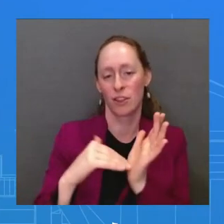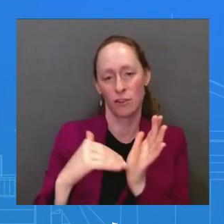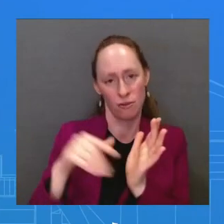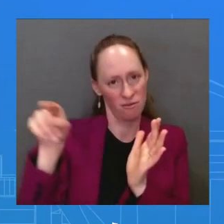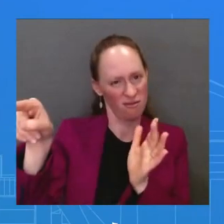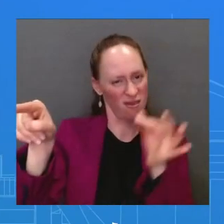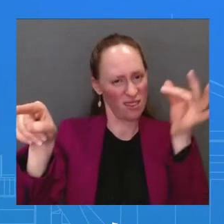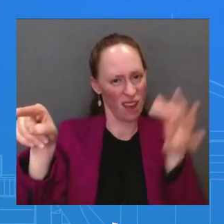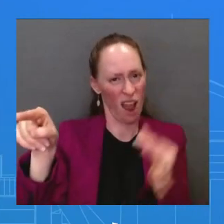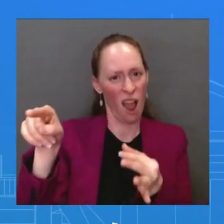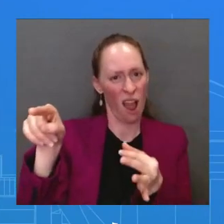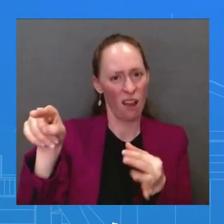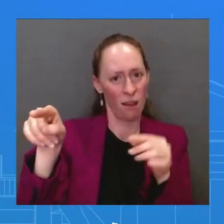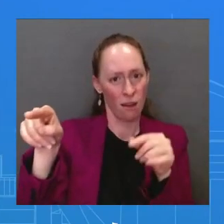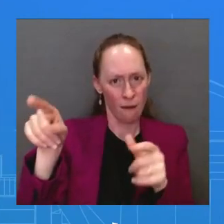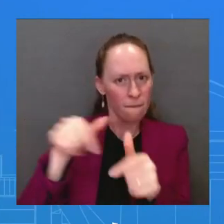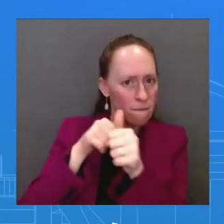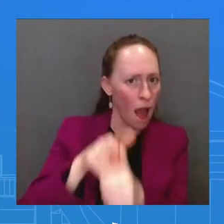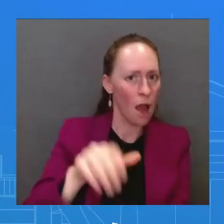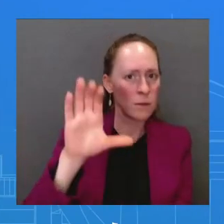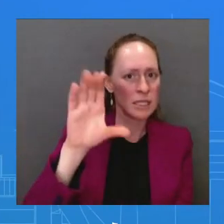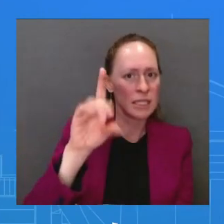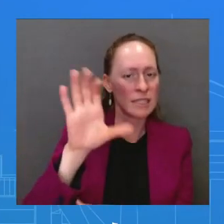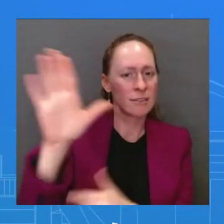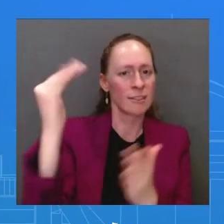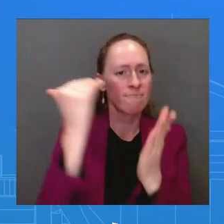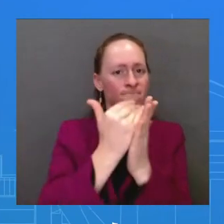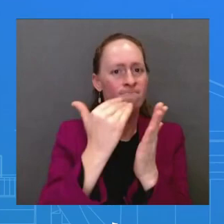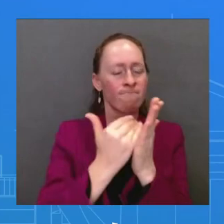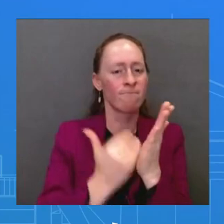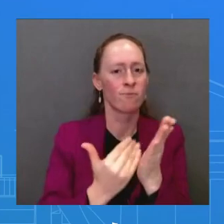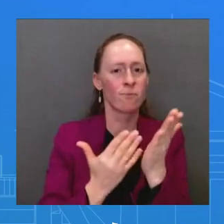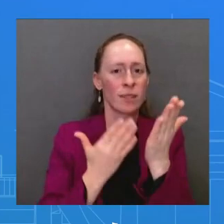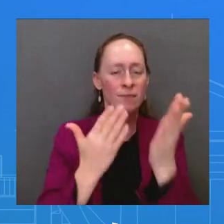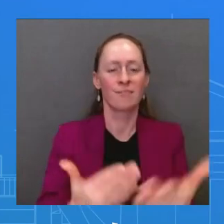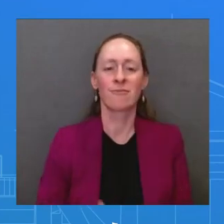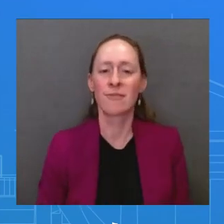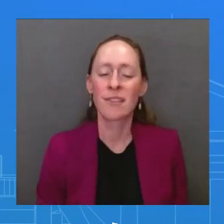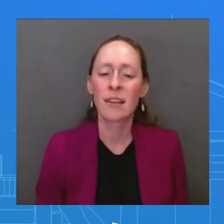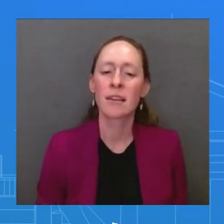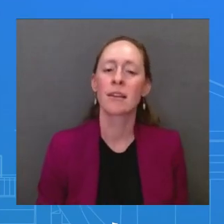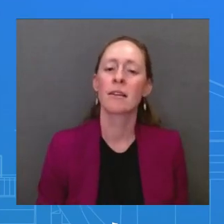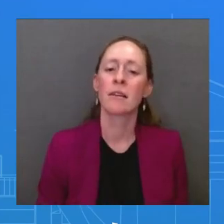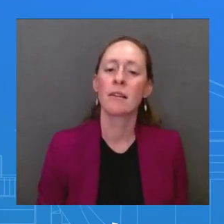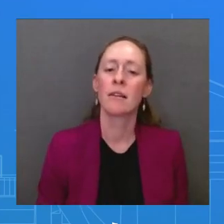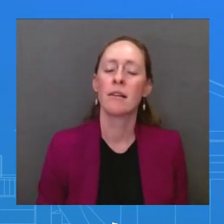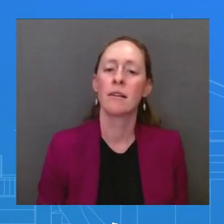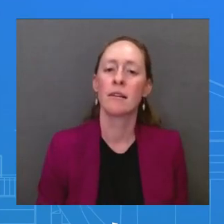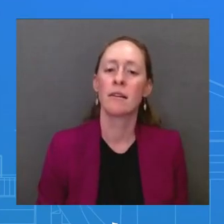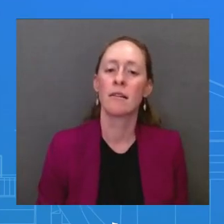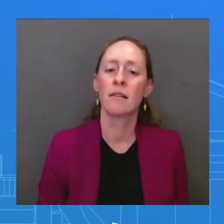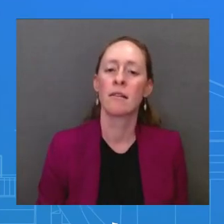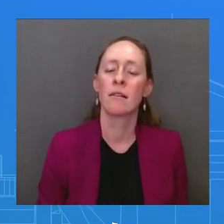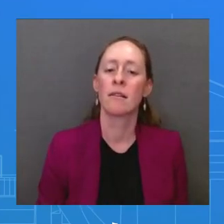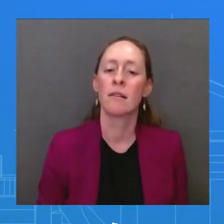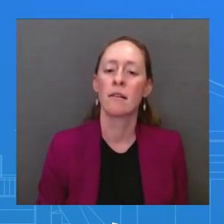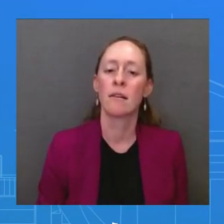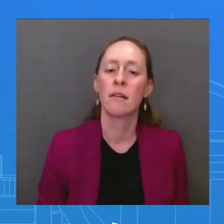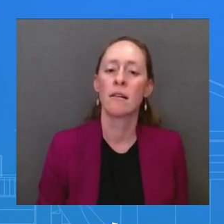recommends that – or says it does not have to test – someone with a close contact does not have to test